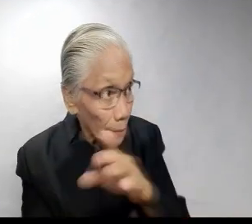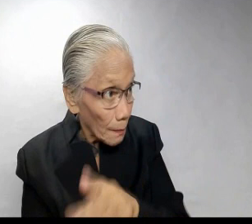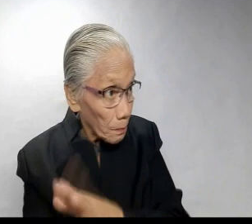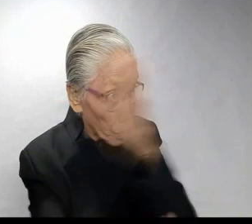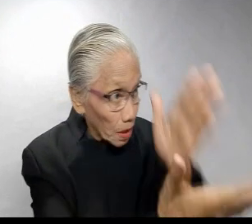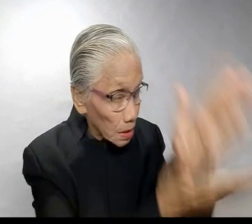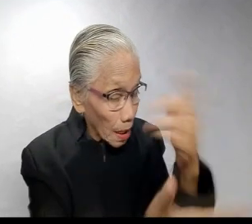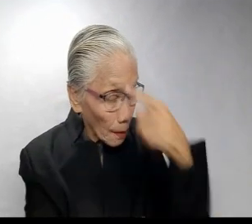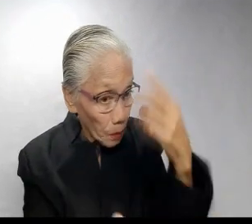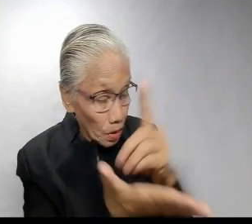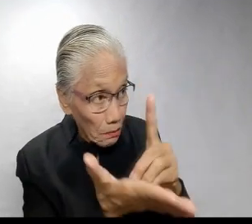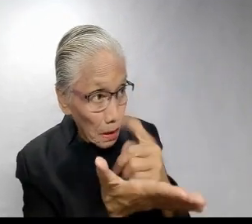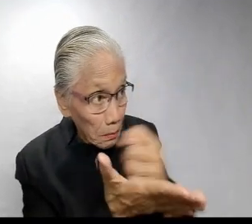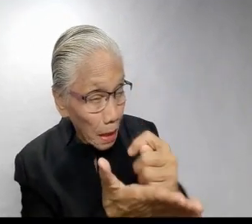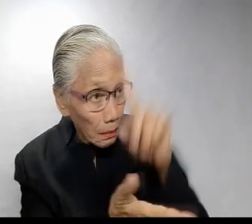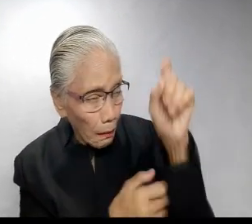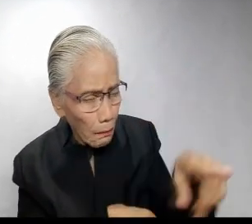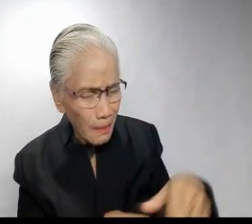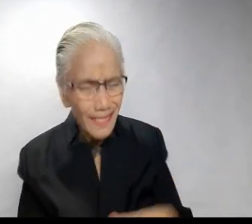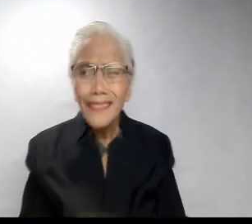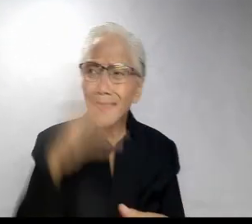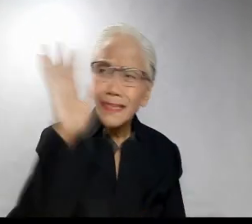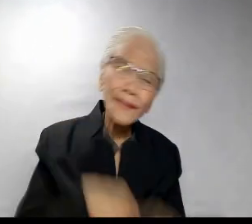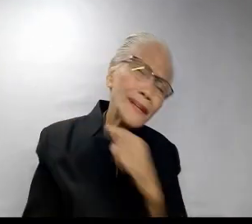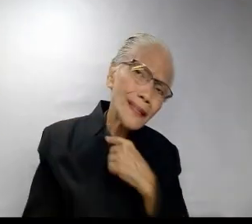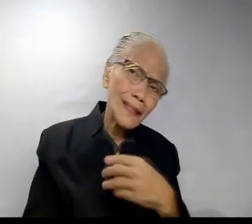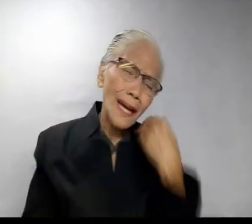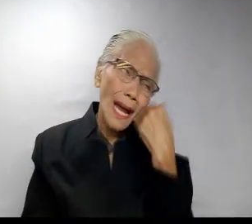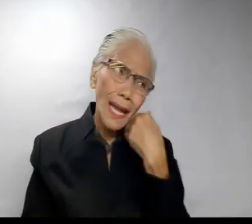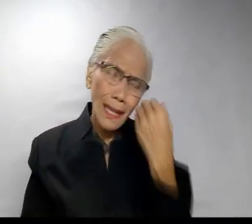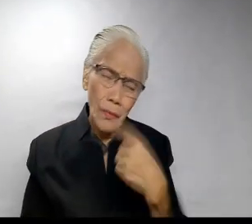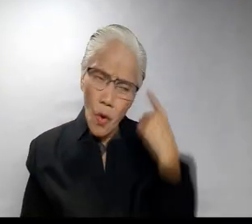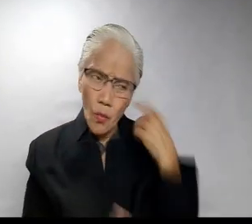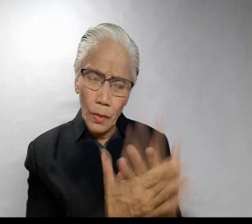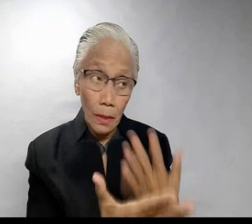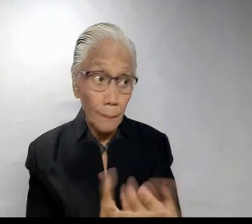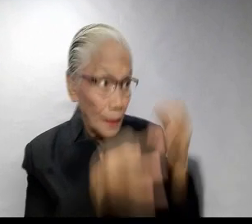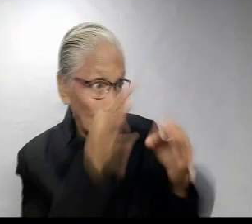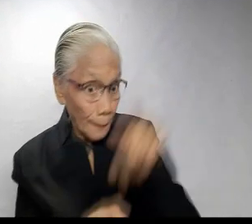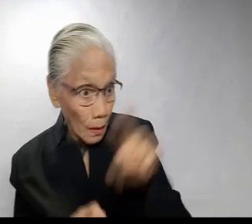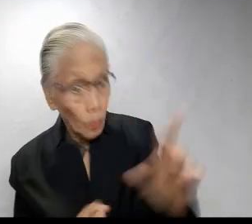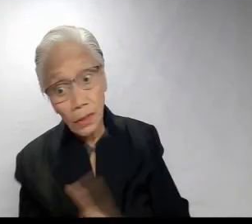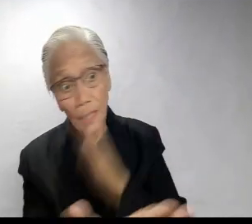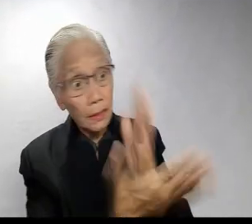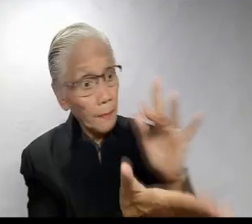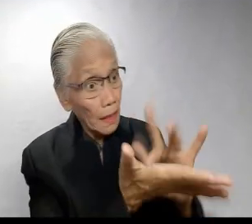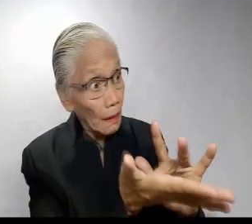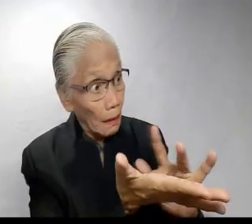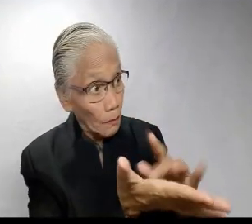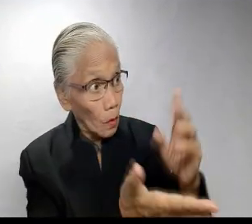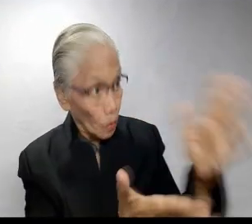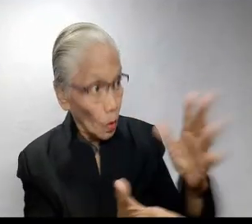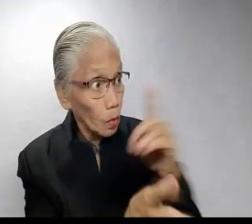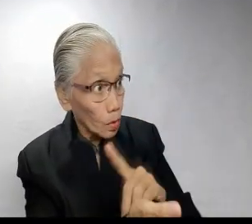tanong, do you stop going to them for treatment? Eh, Father, nakakahiya mang umpisali. When you go